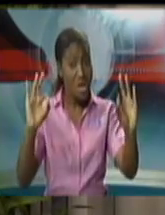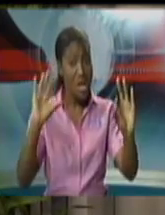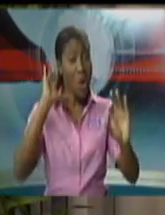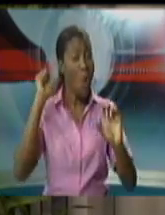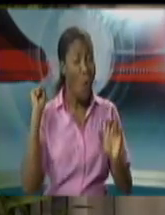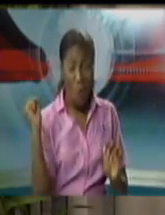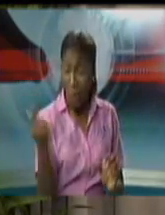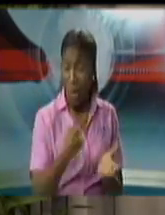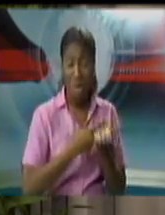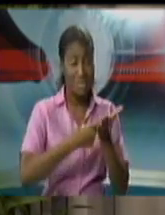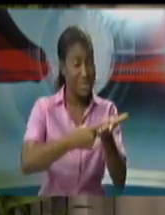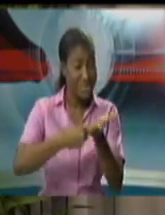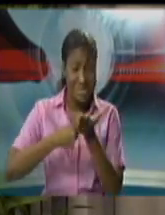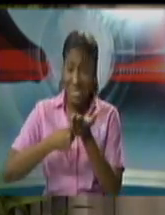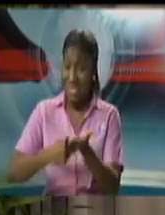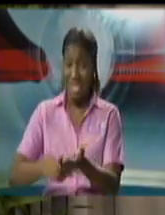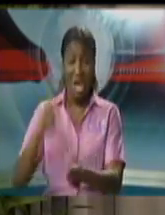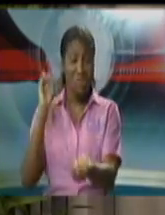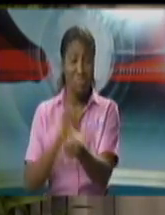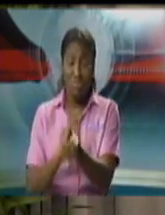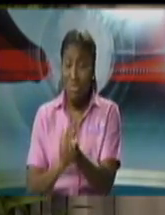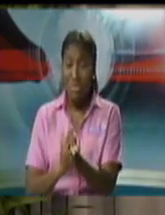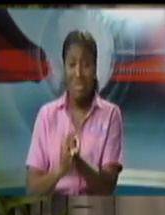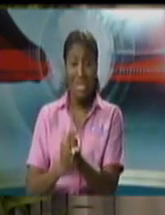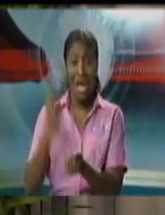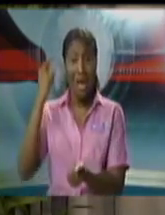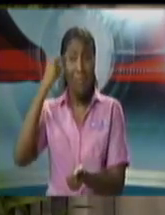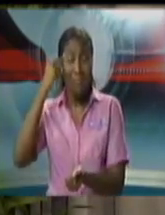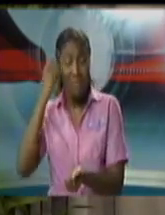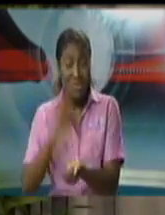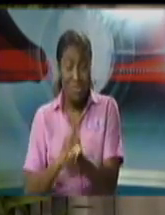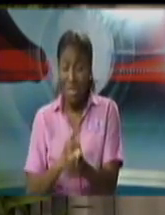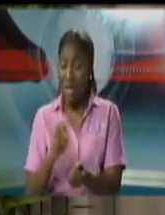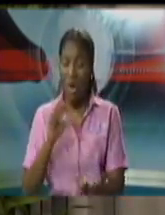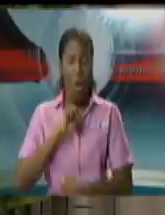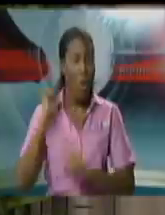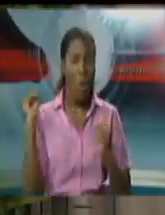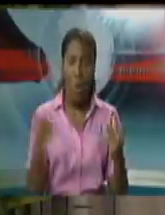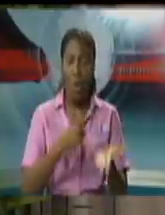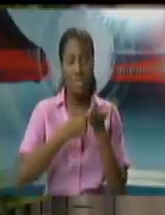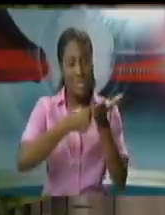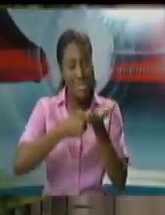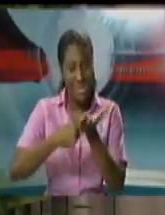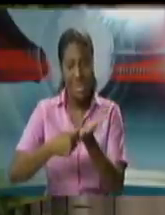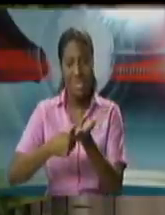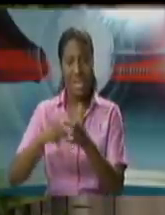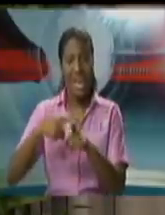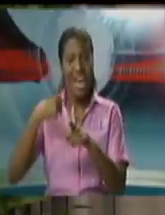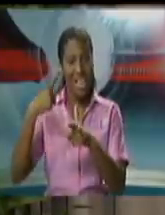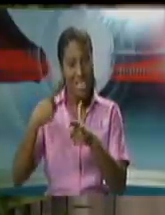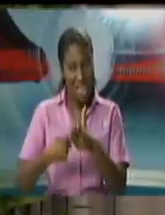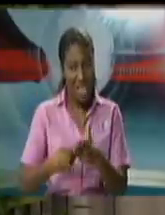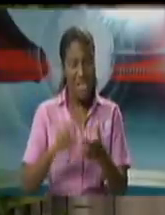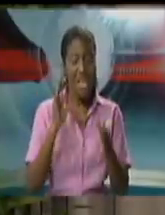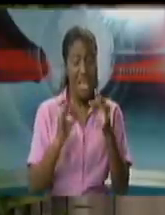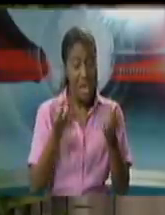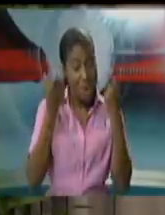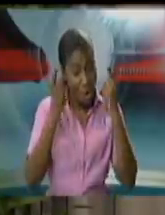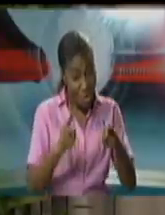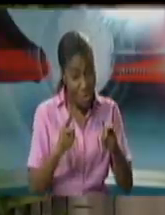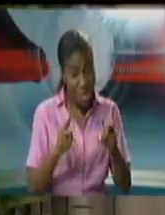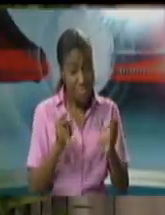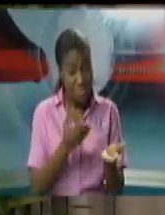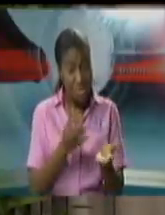psychologists and all of the areas that are involved there. The President can have a recommendation made to her by the Mercy Committee